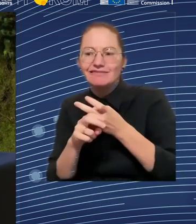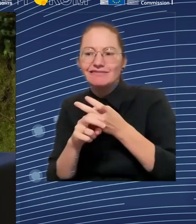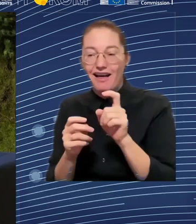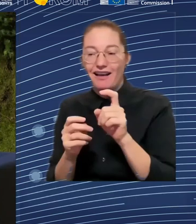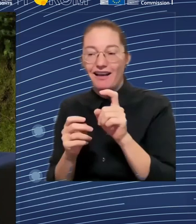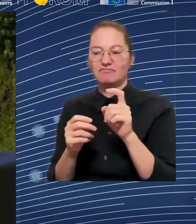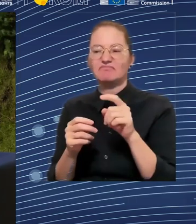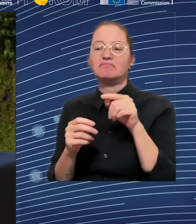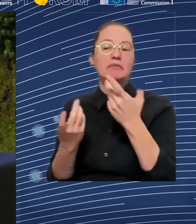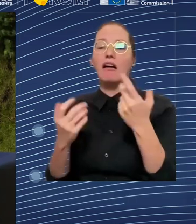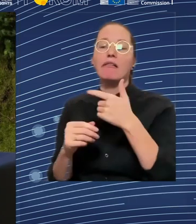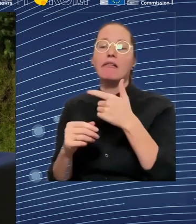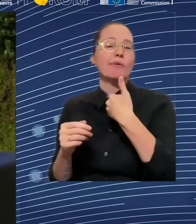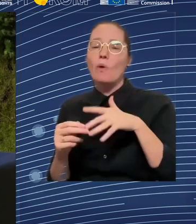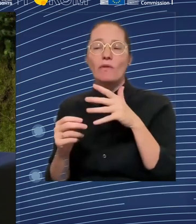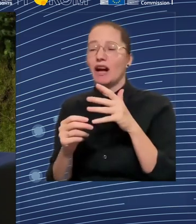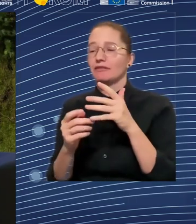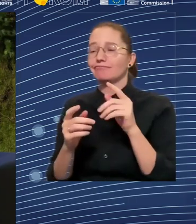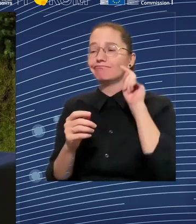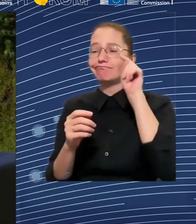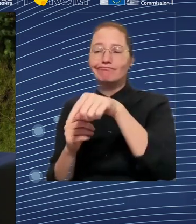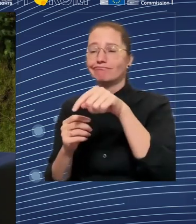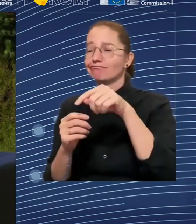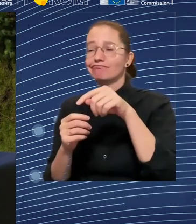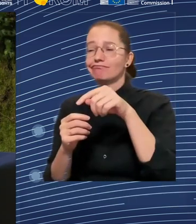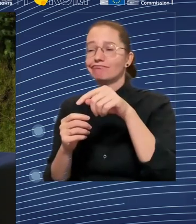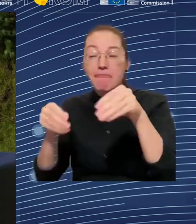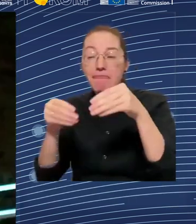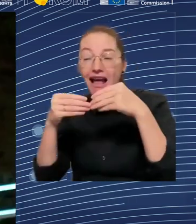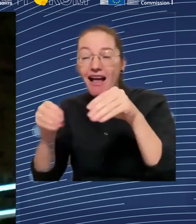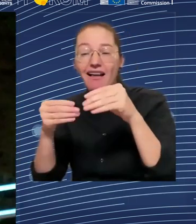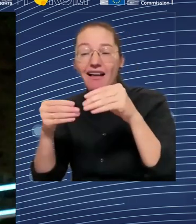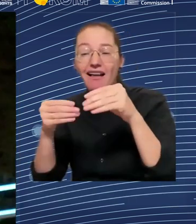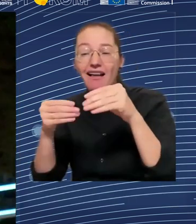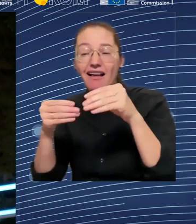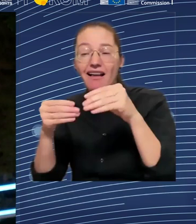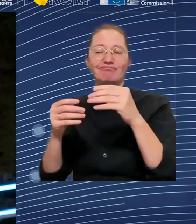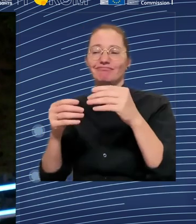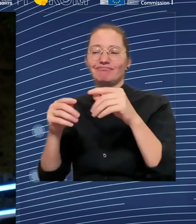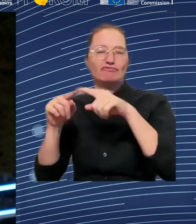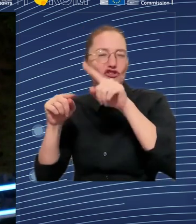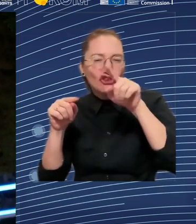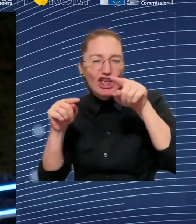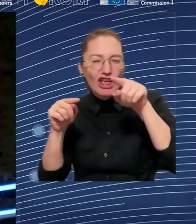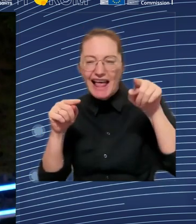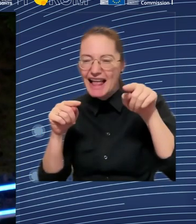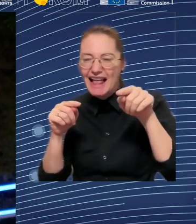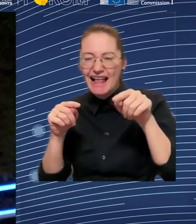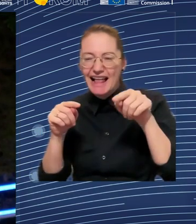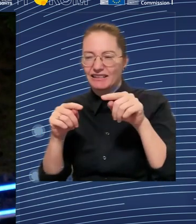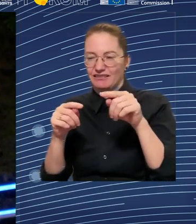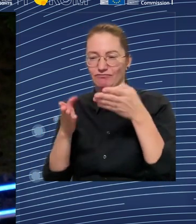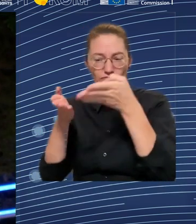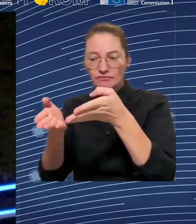or surpluses behind those occupational shortages. And yes, we do find that similar